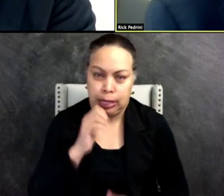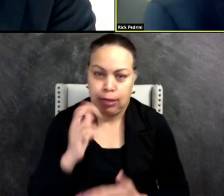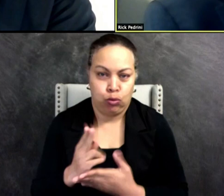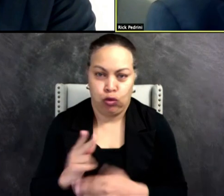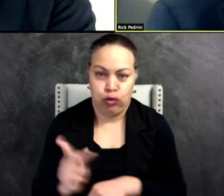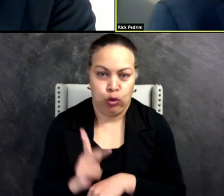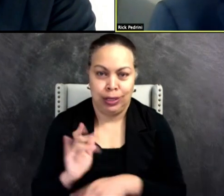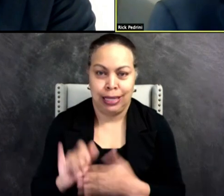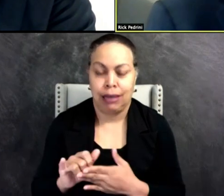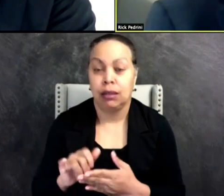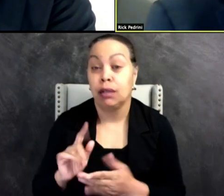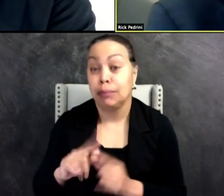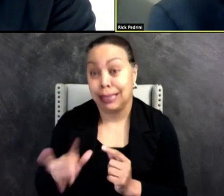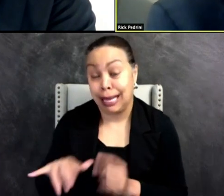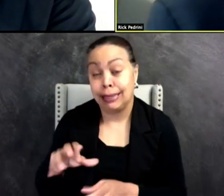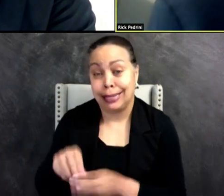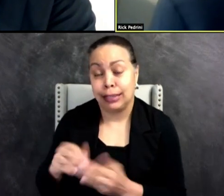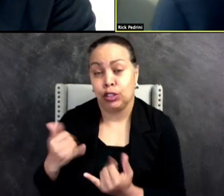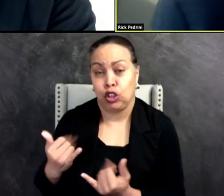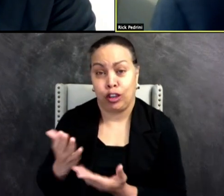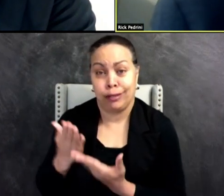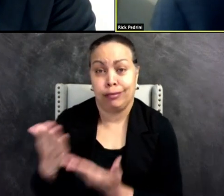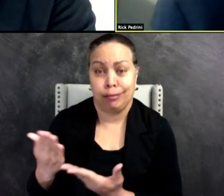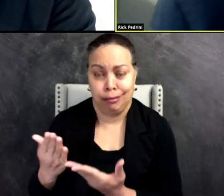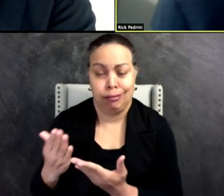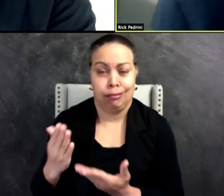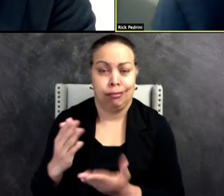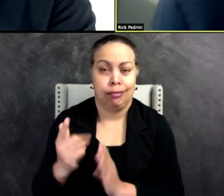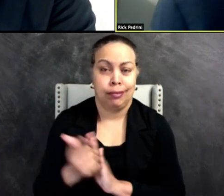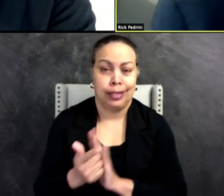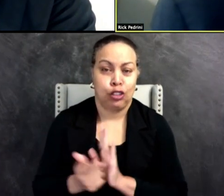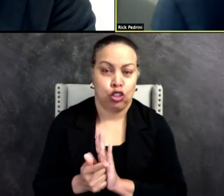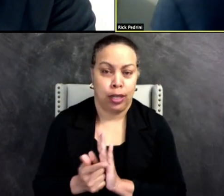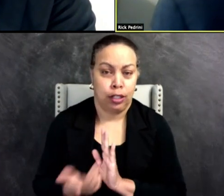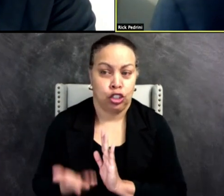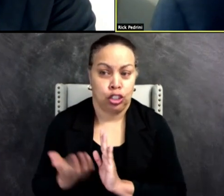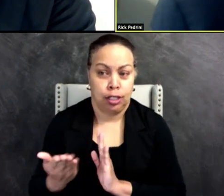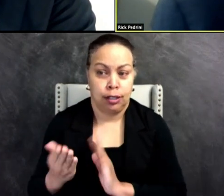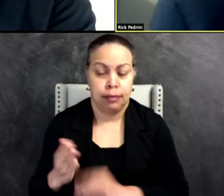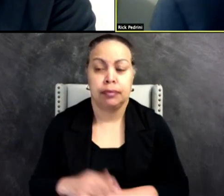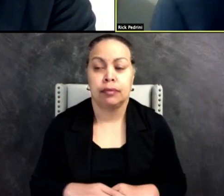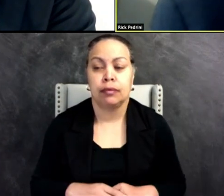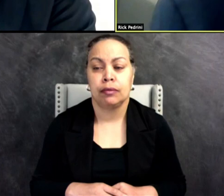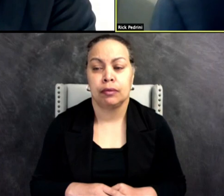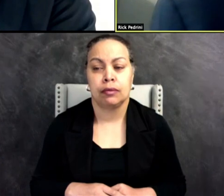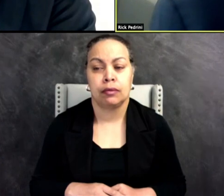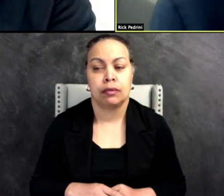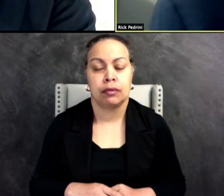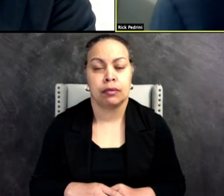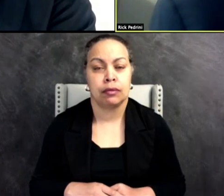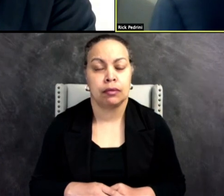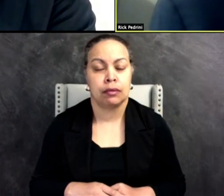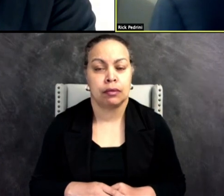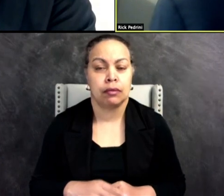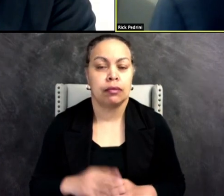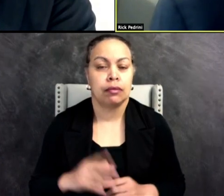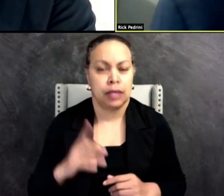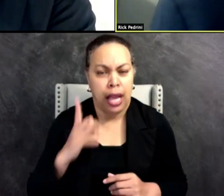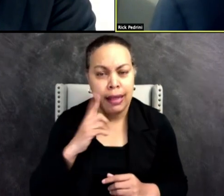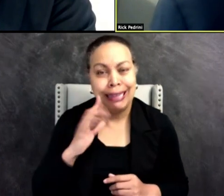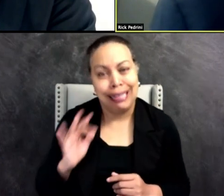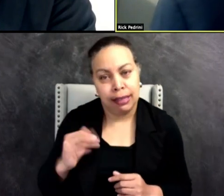in the pending legislation right now. And I think as long as there was some due process protections,